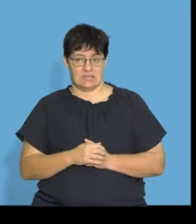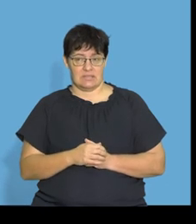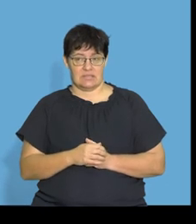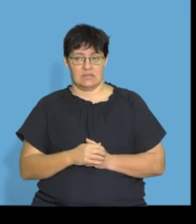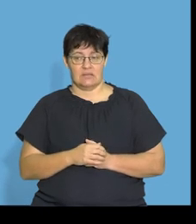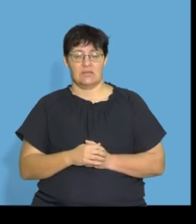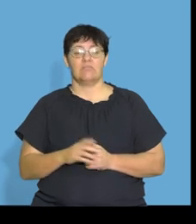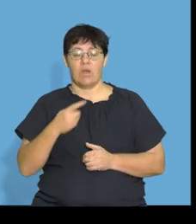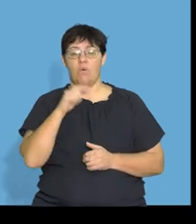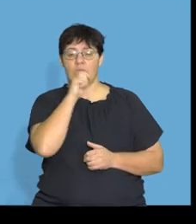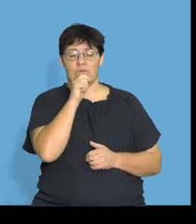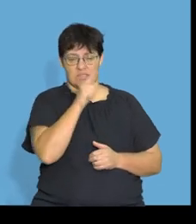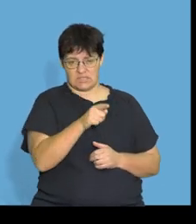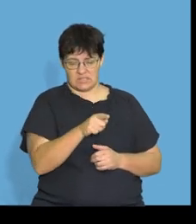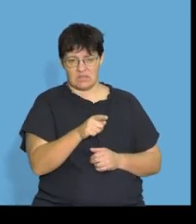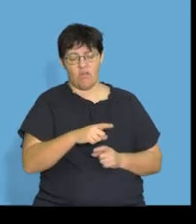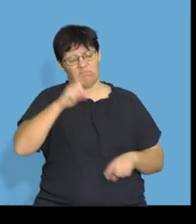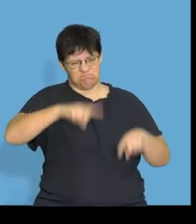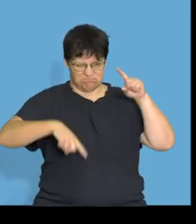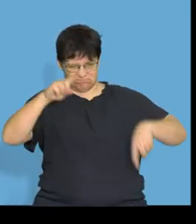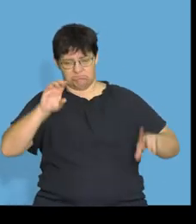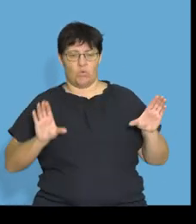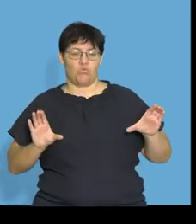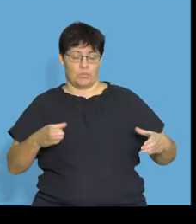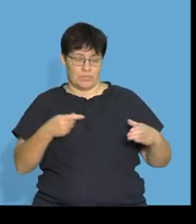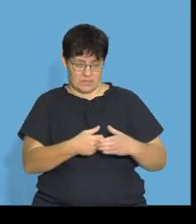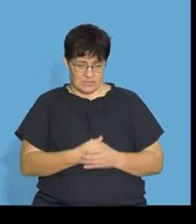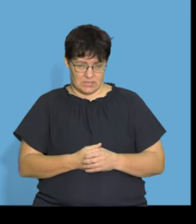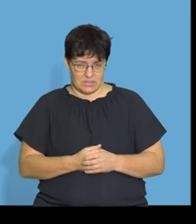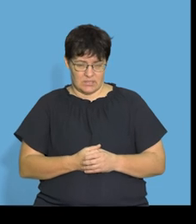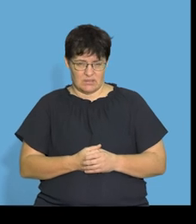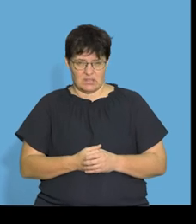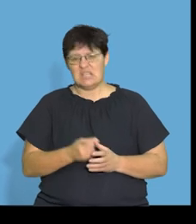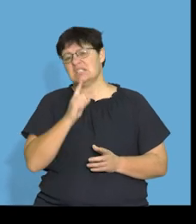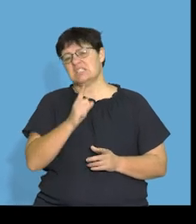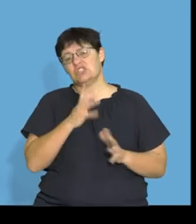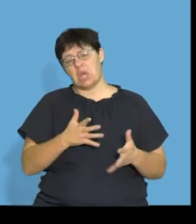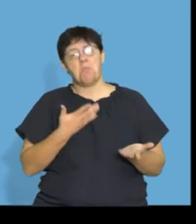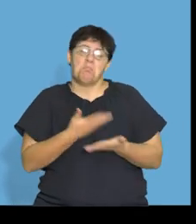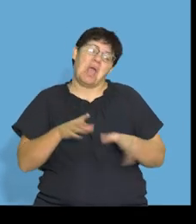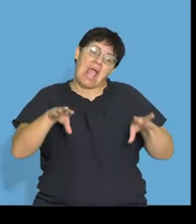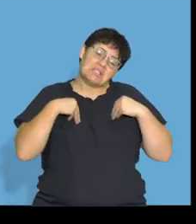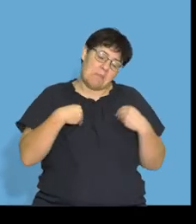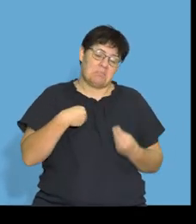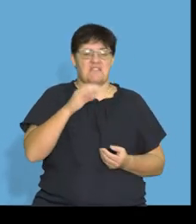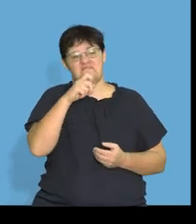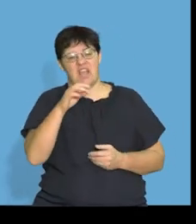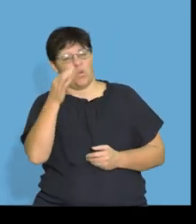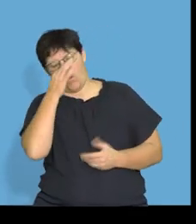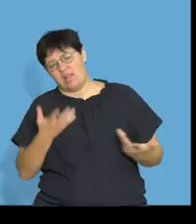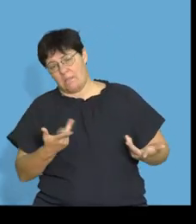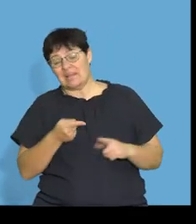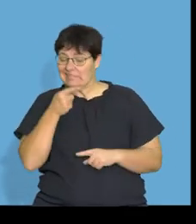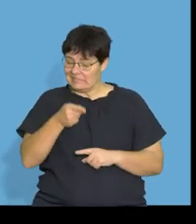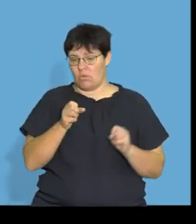the term that we use for a whole group, right? Probably your teacher might accept fats and oil, but all right,